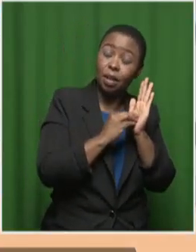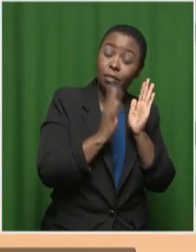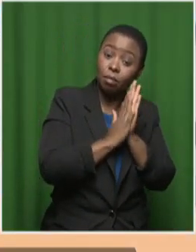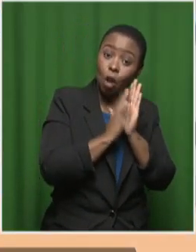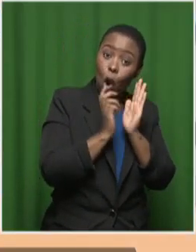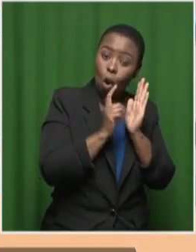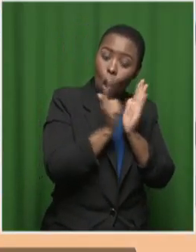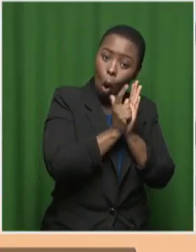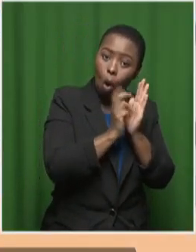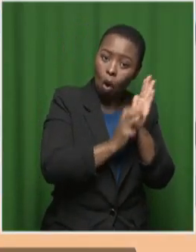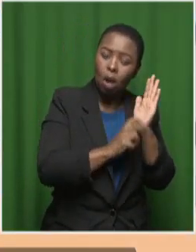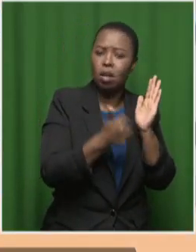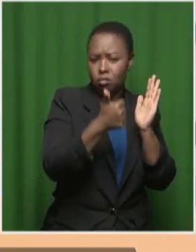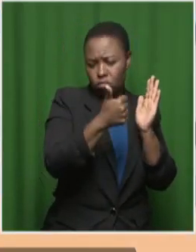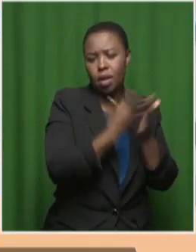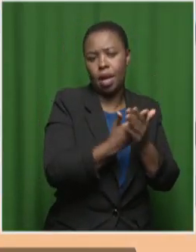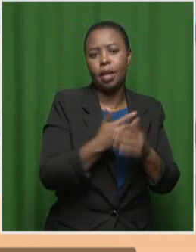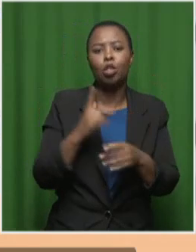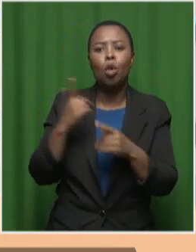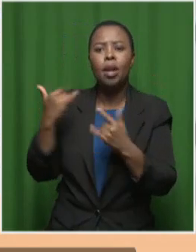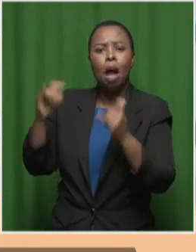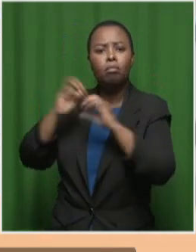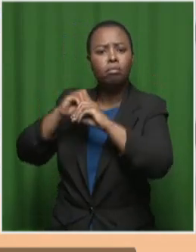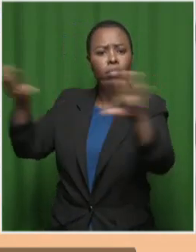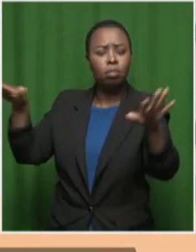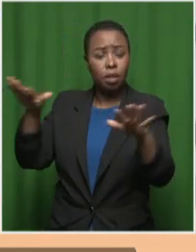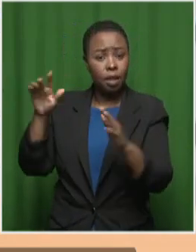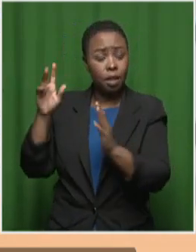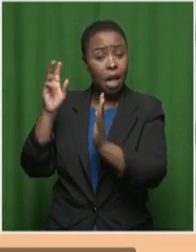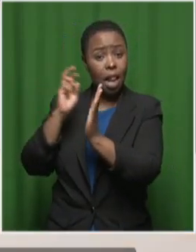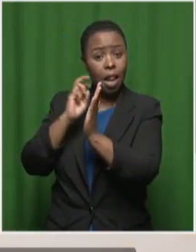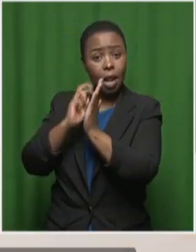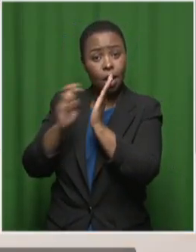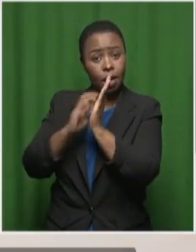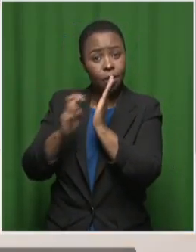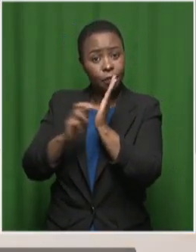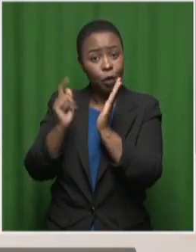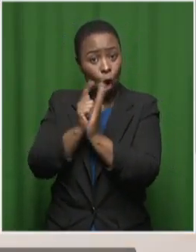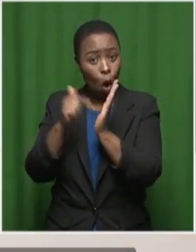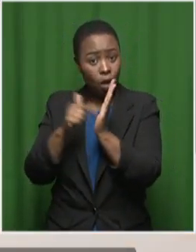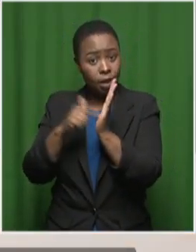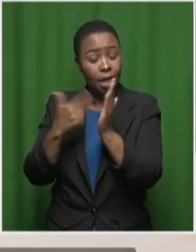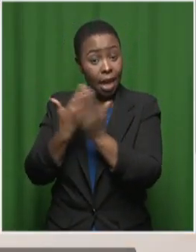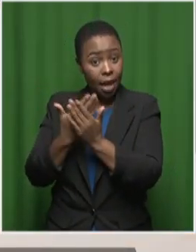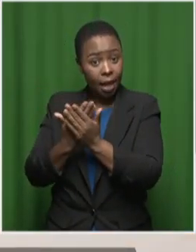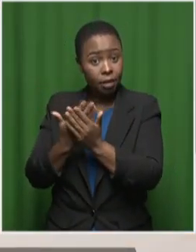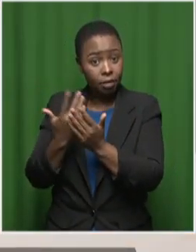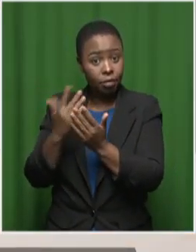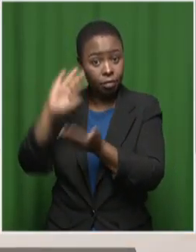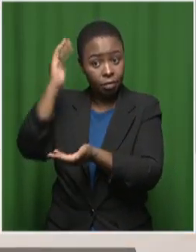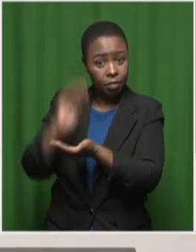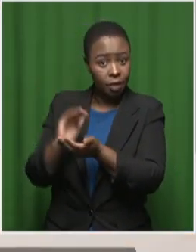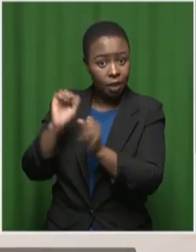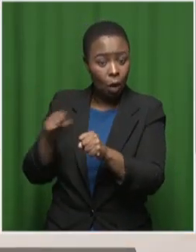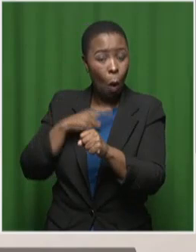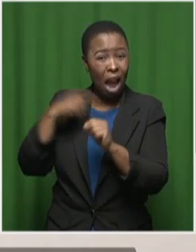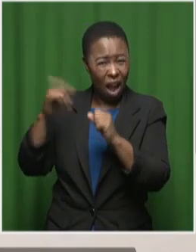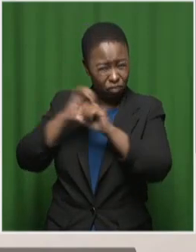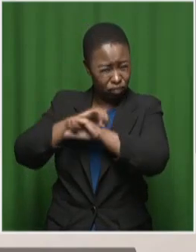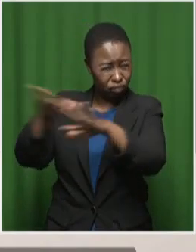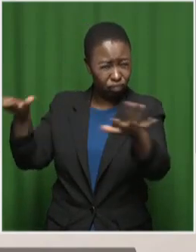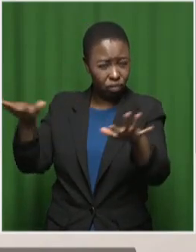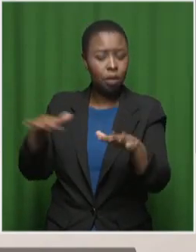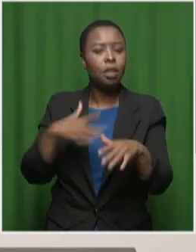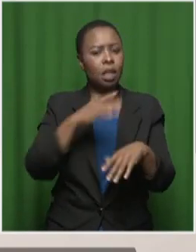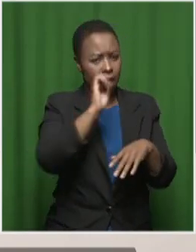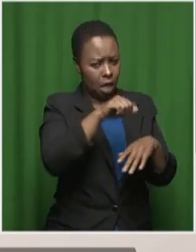Since it is spreading like white fire, do you think that regulation can help curb it? You have to have regulation. For example, if